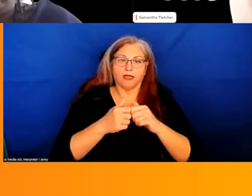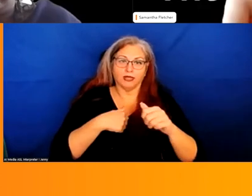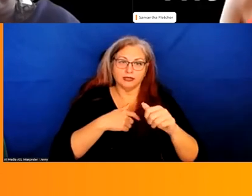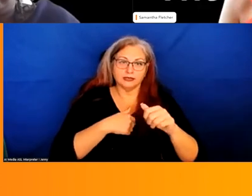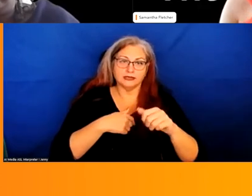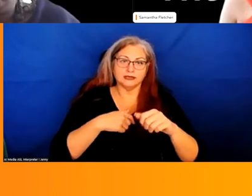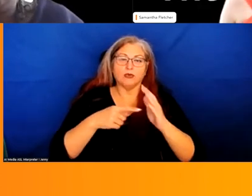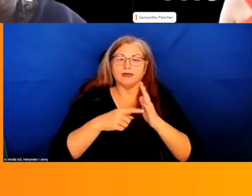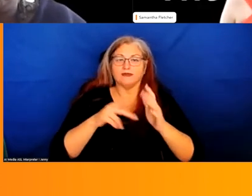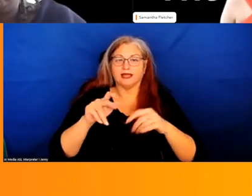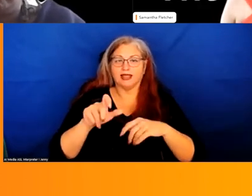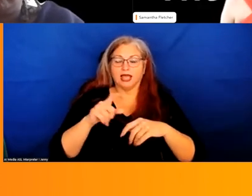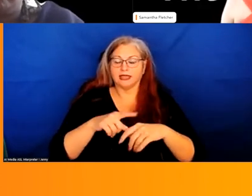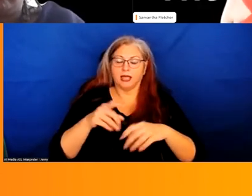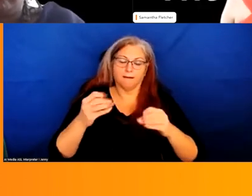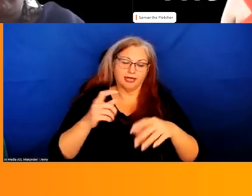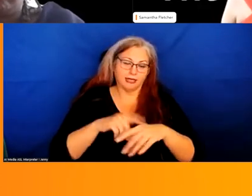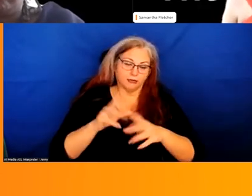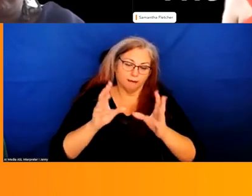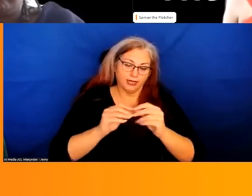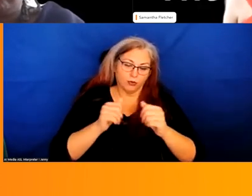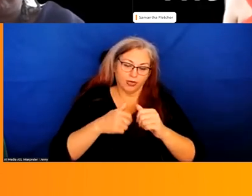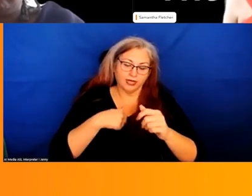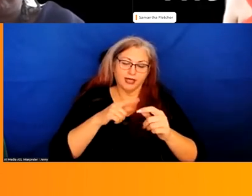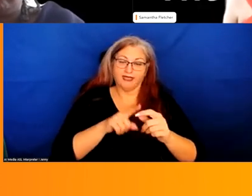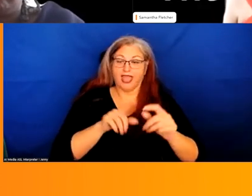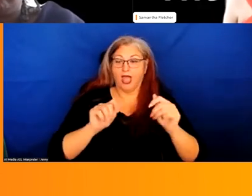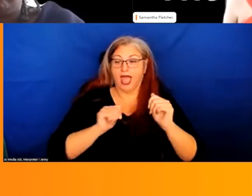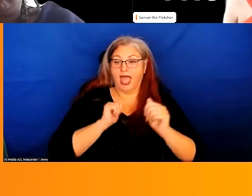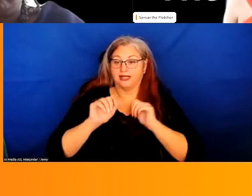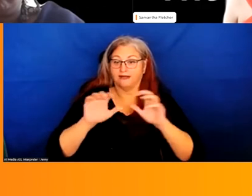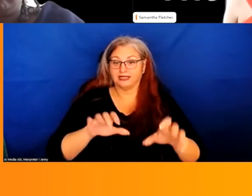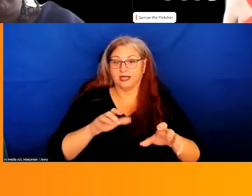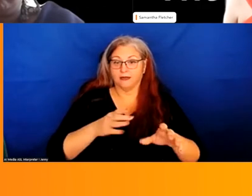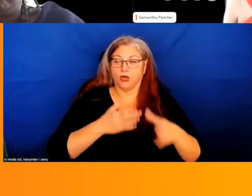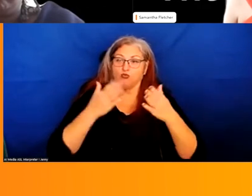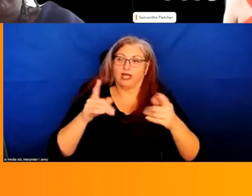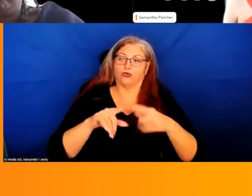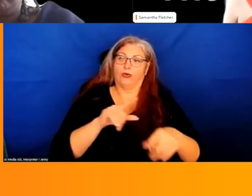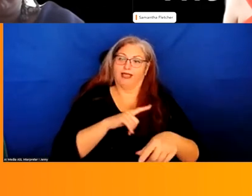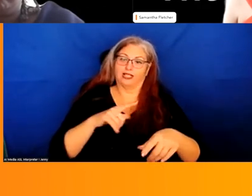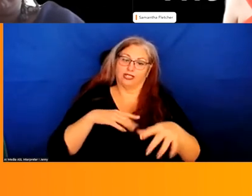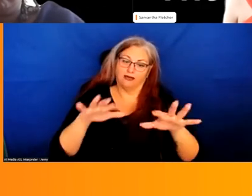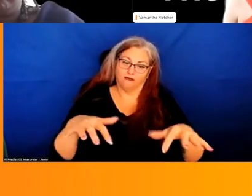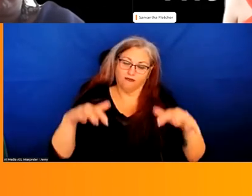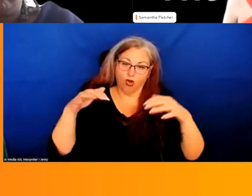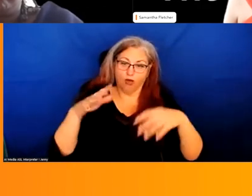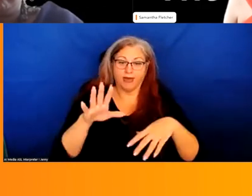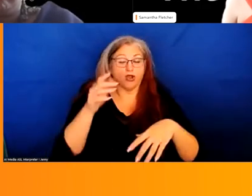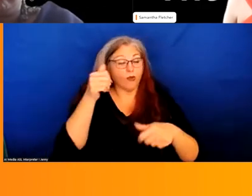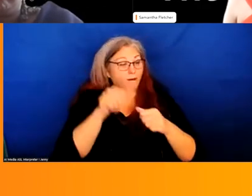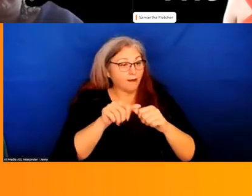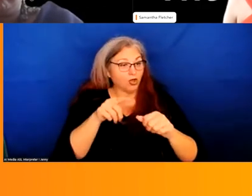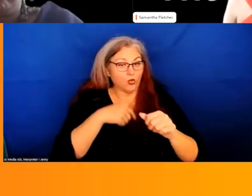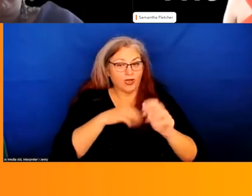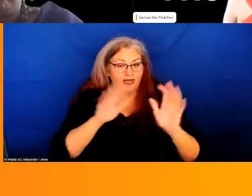multiple times. Uh, they took their activism, um, to the legislative floors to talk to them about that. Mind you, we're pushing